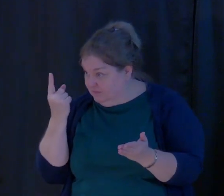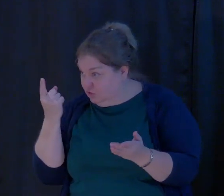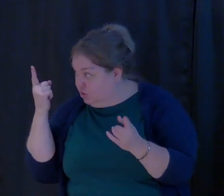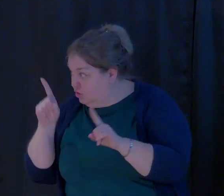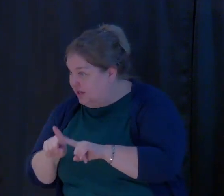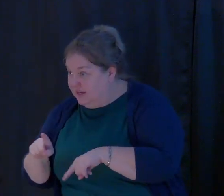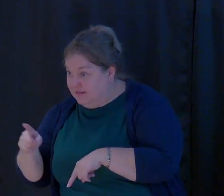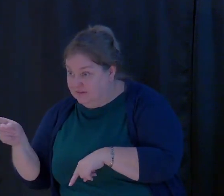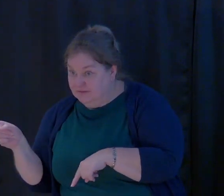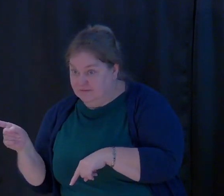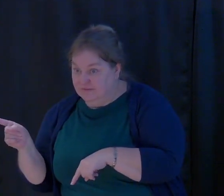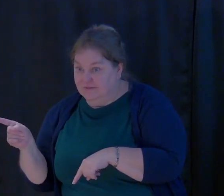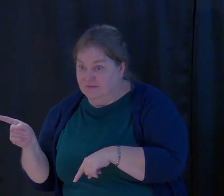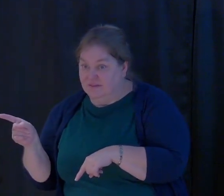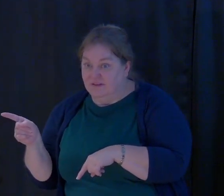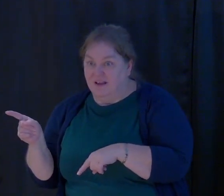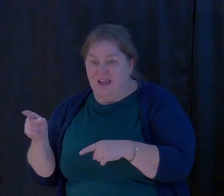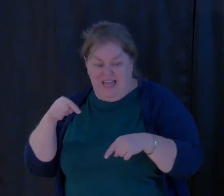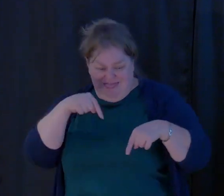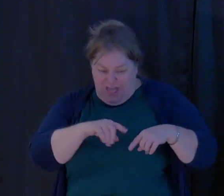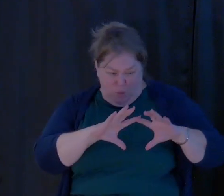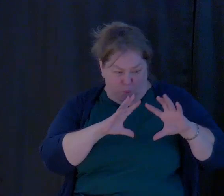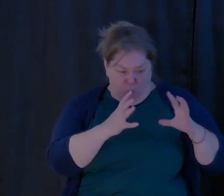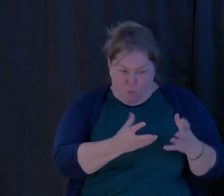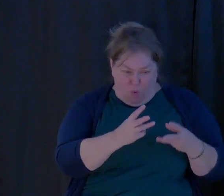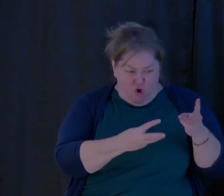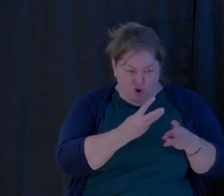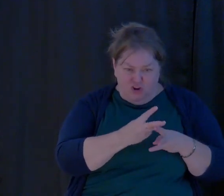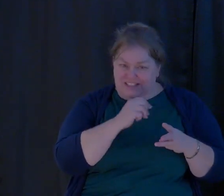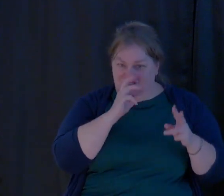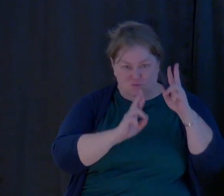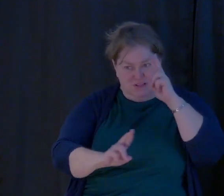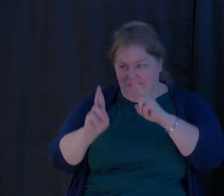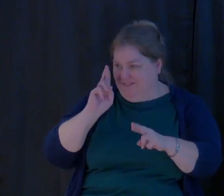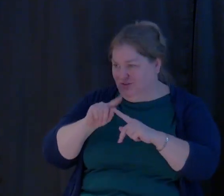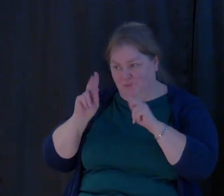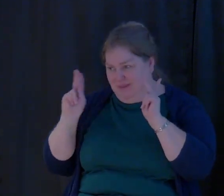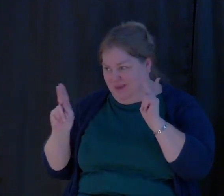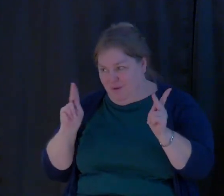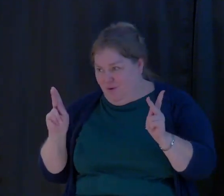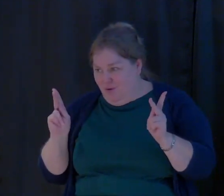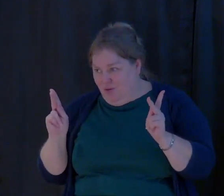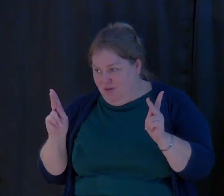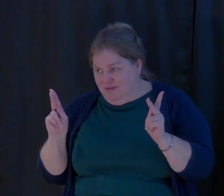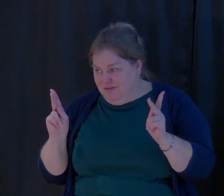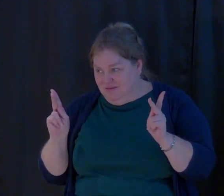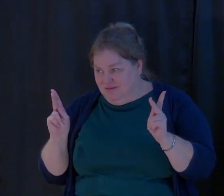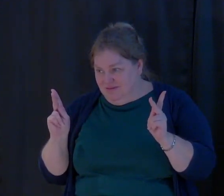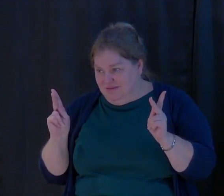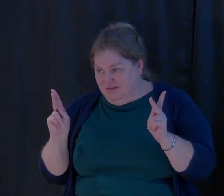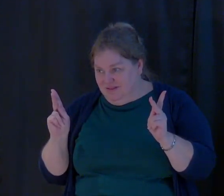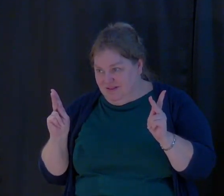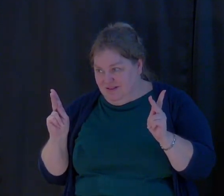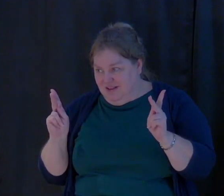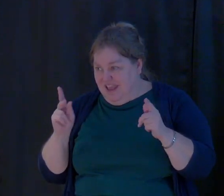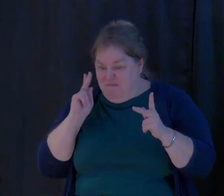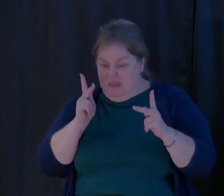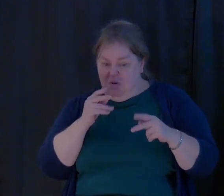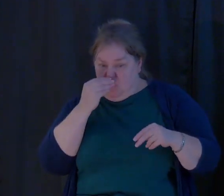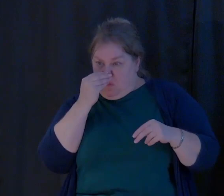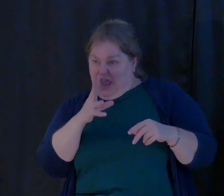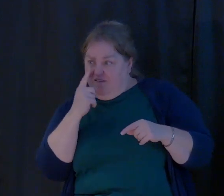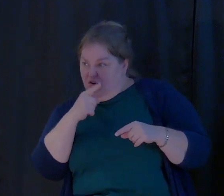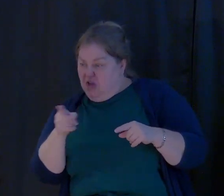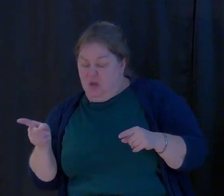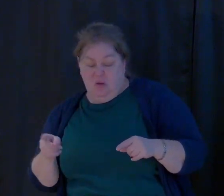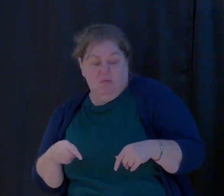This world doesn't treat people with respect. If I don't know you, or I don't care for you, why